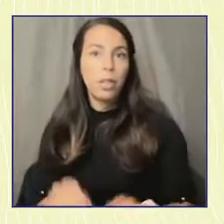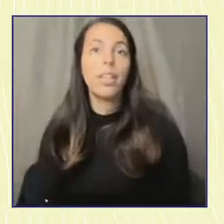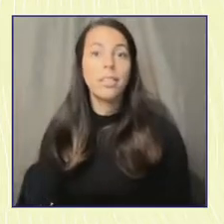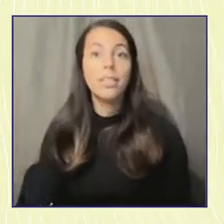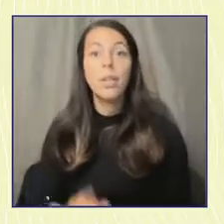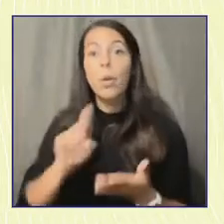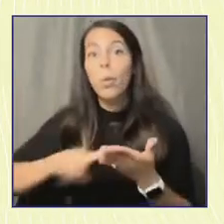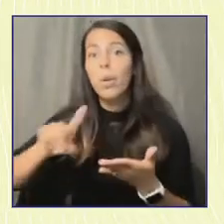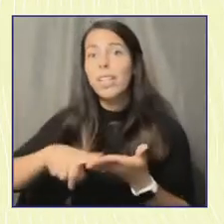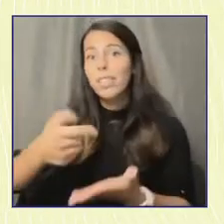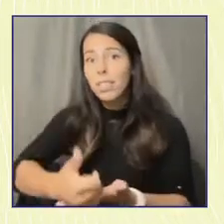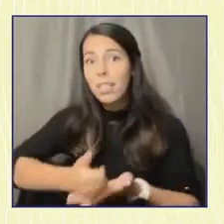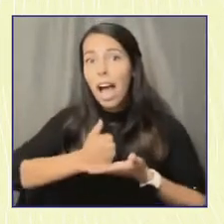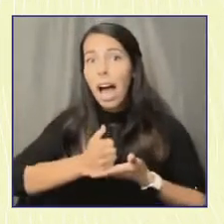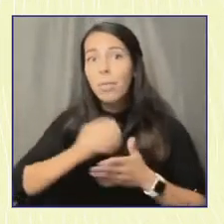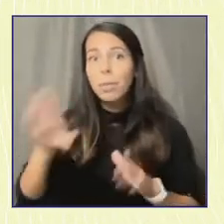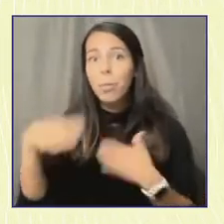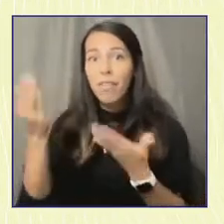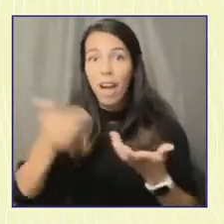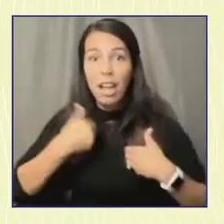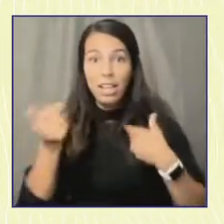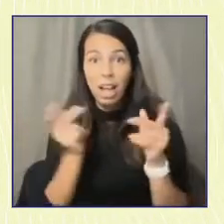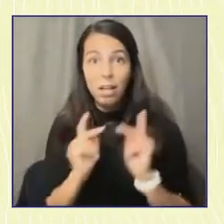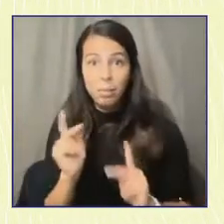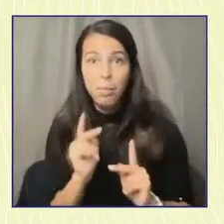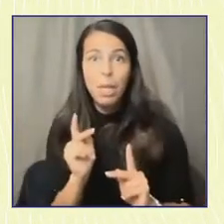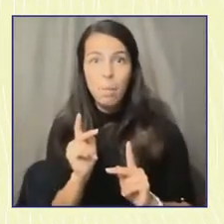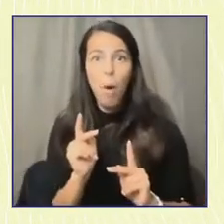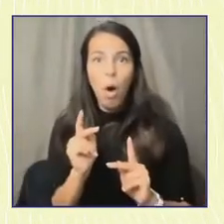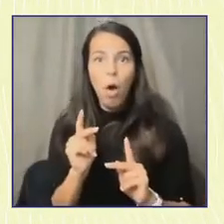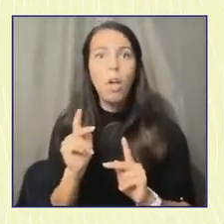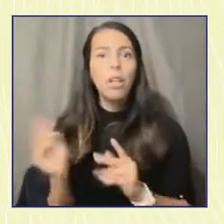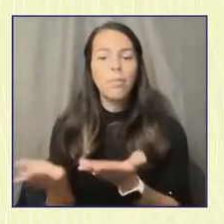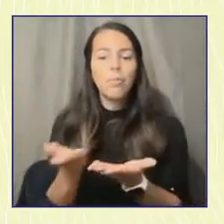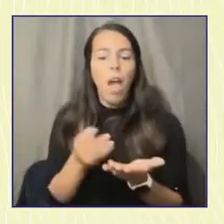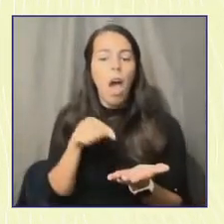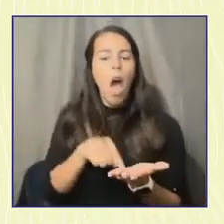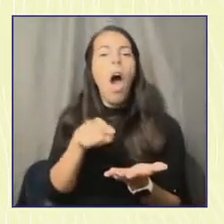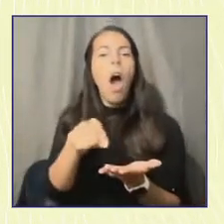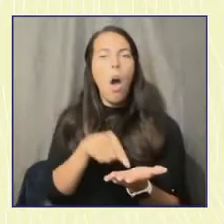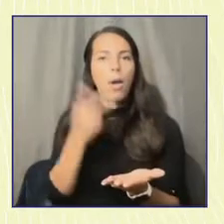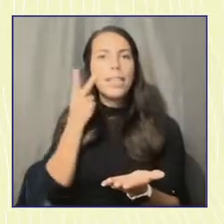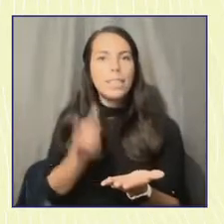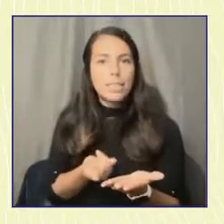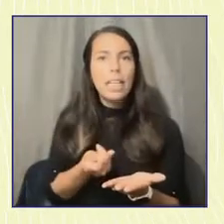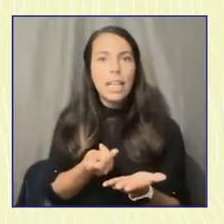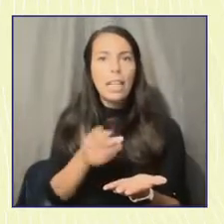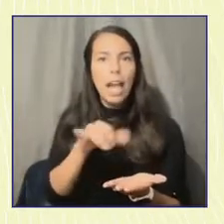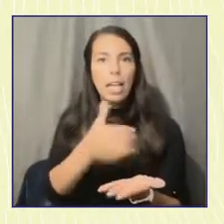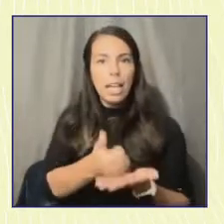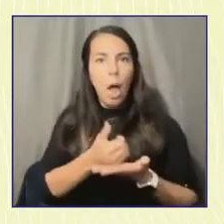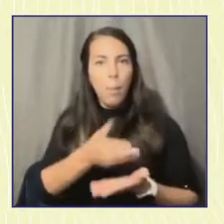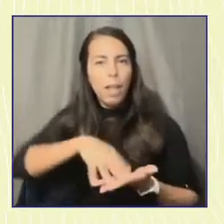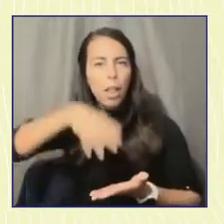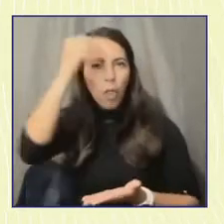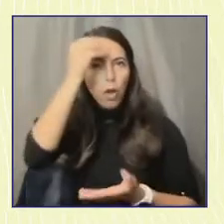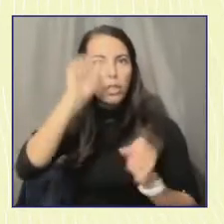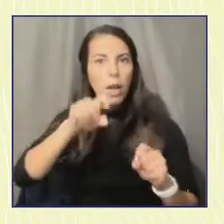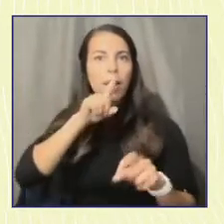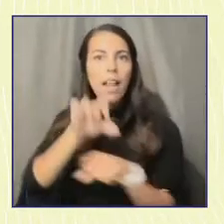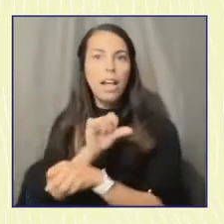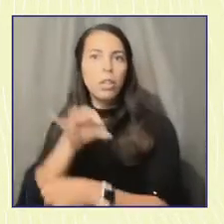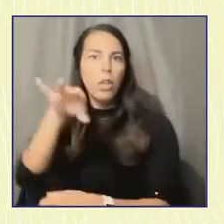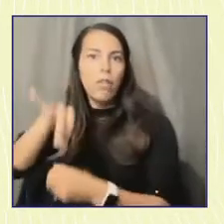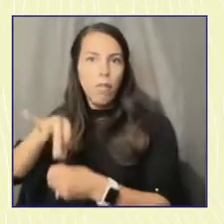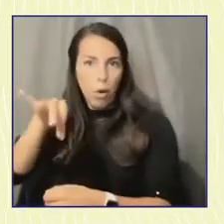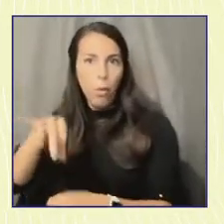provide young people with an agenda that they can take to the polls. And that agenda becomes the motivation to vote. For